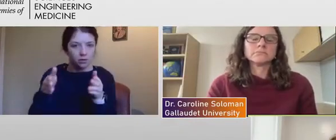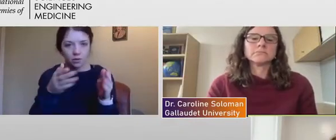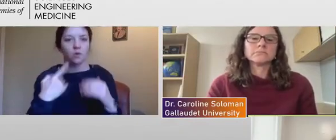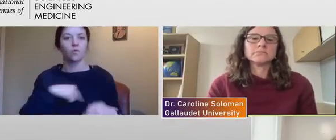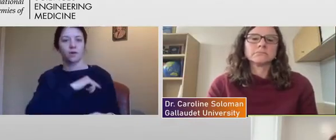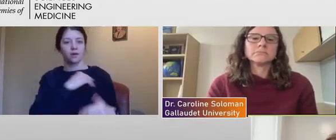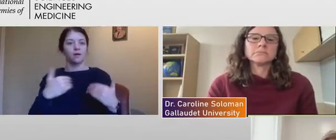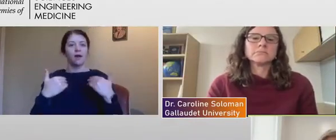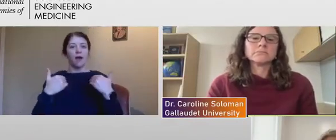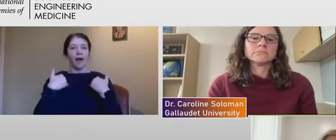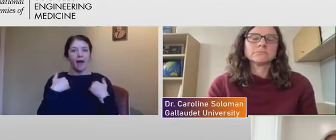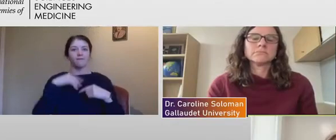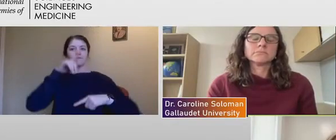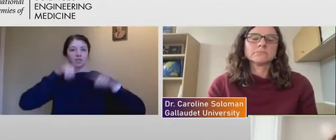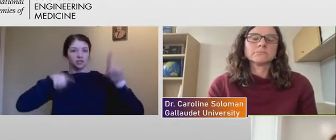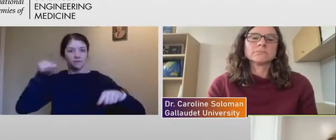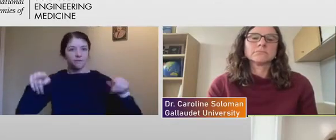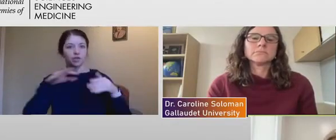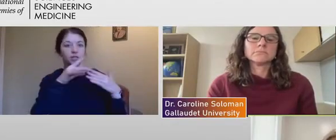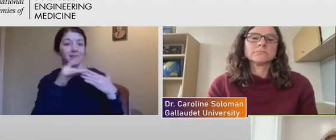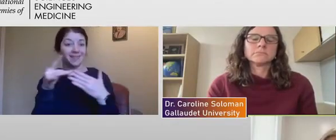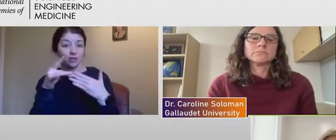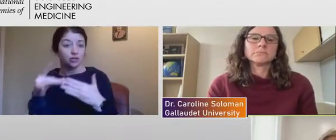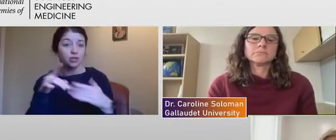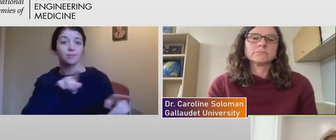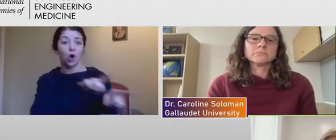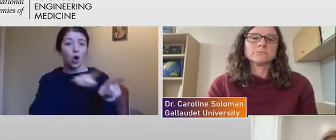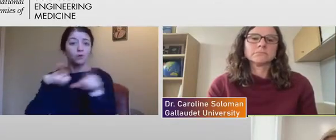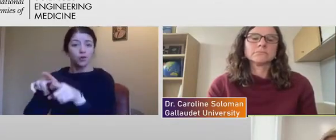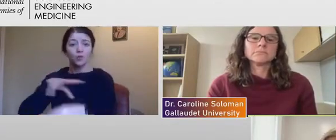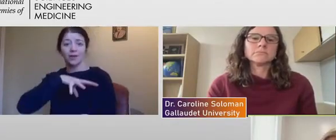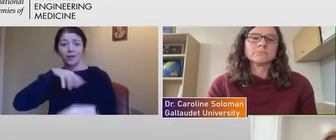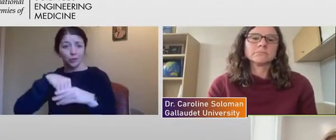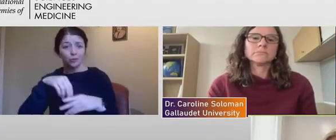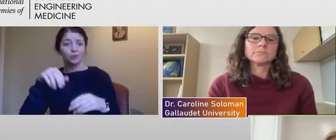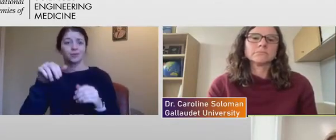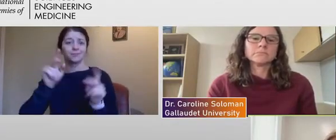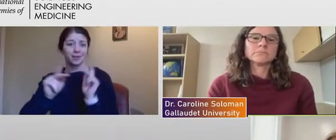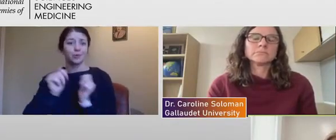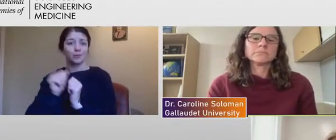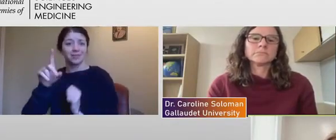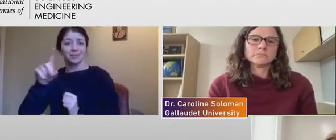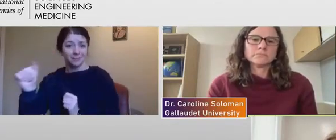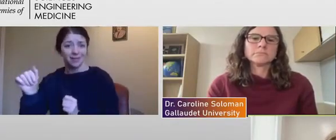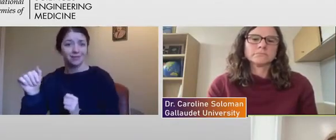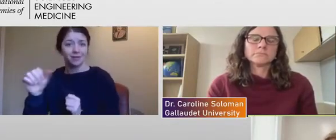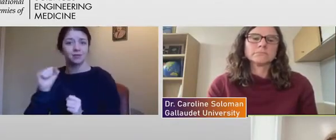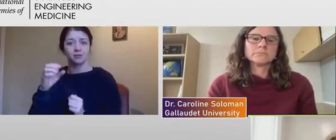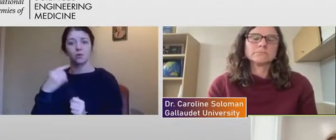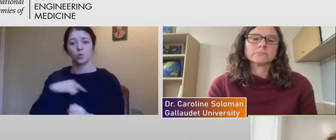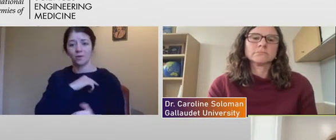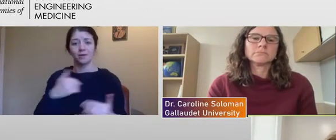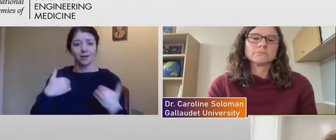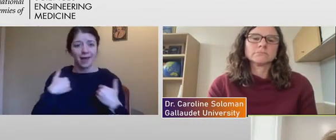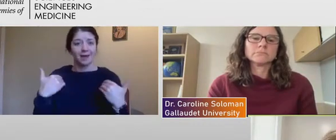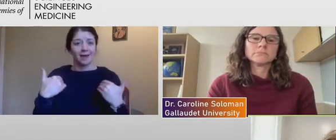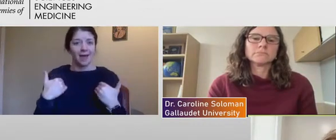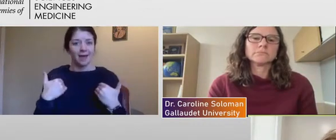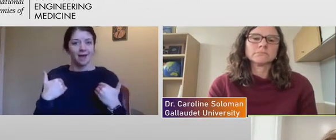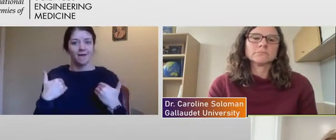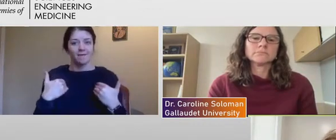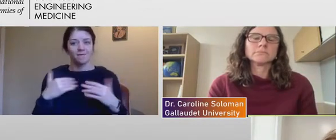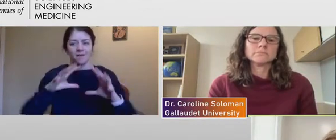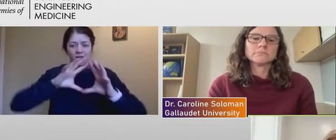diverse leadership that also includes people with disabilities in these settings so that we can have really a holistic,